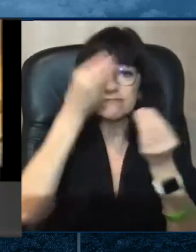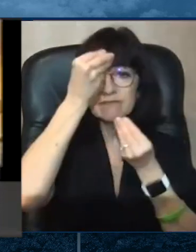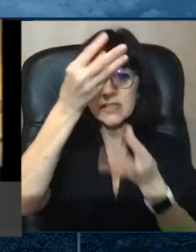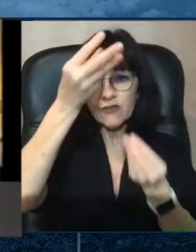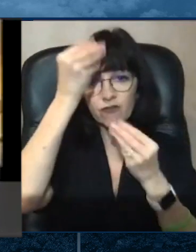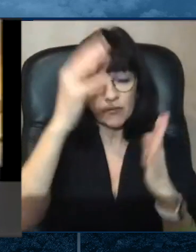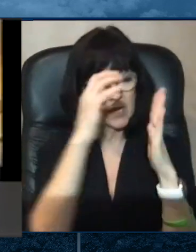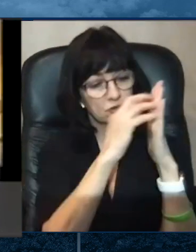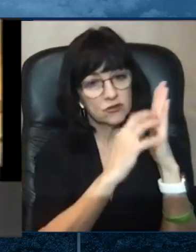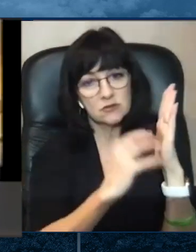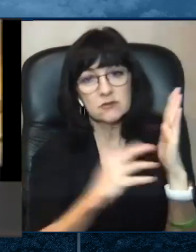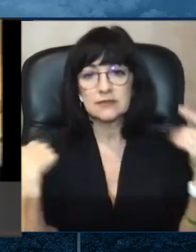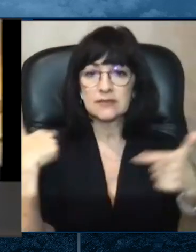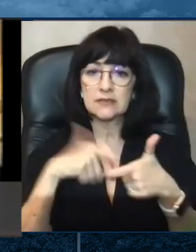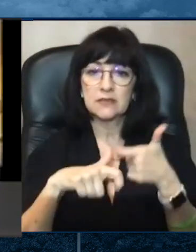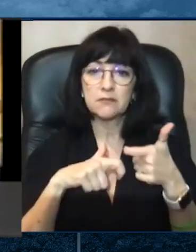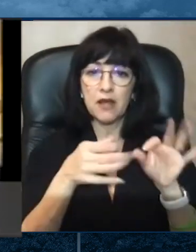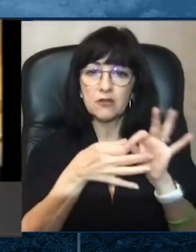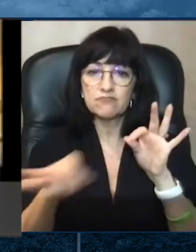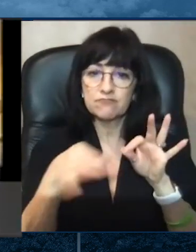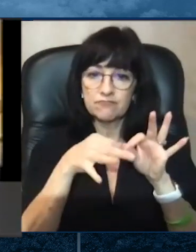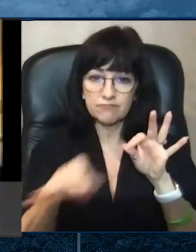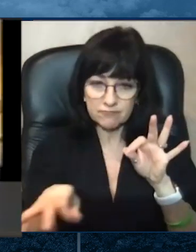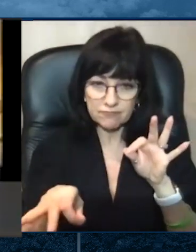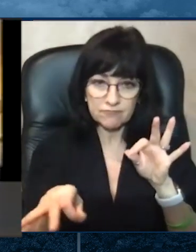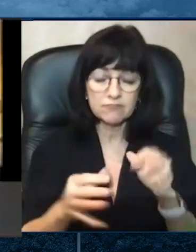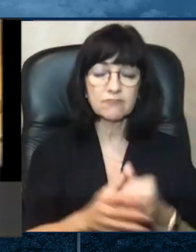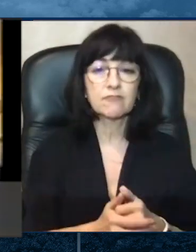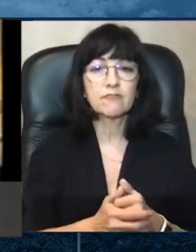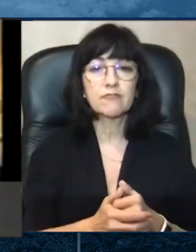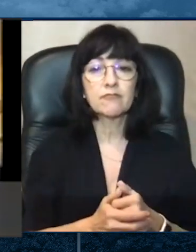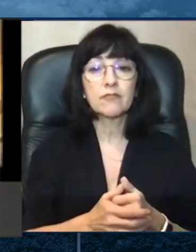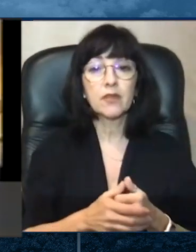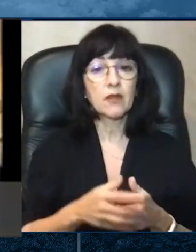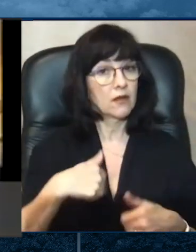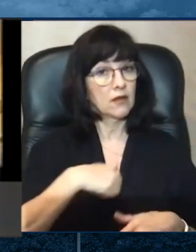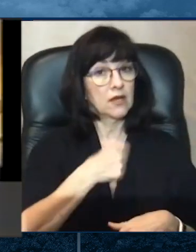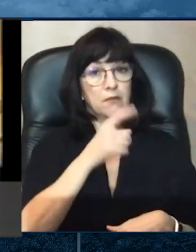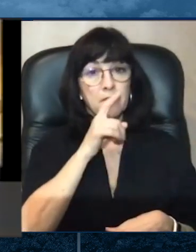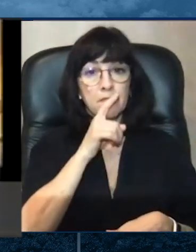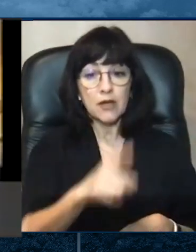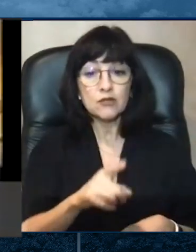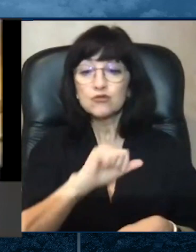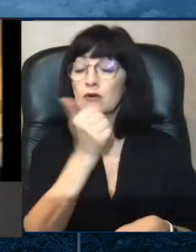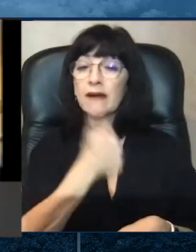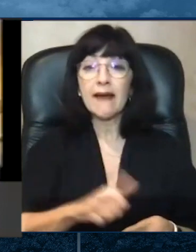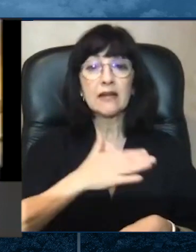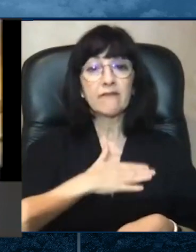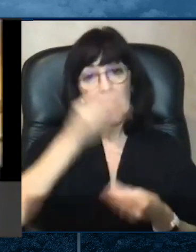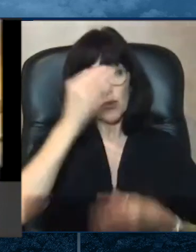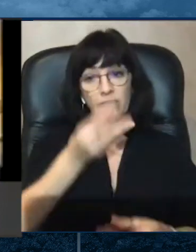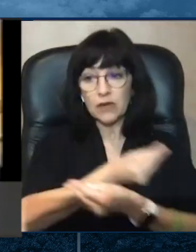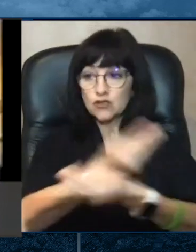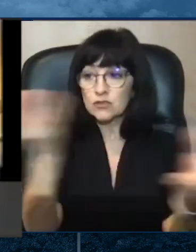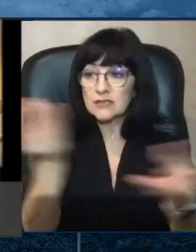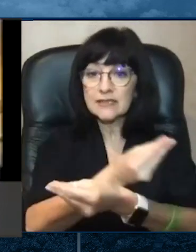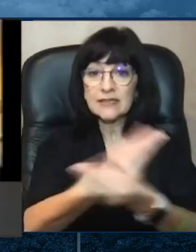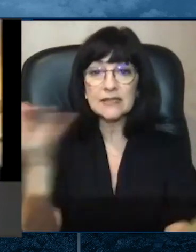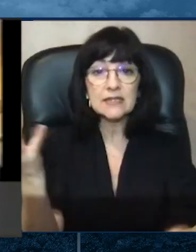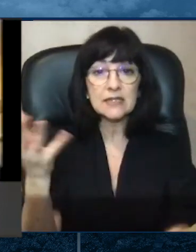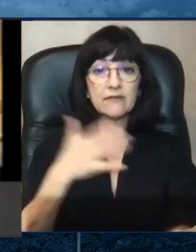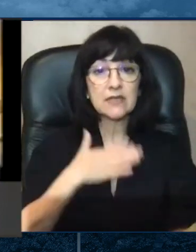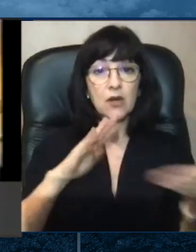times. We also make sure that any information for our community is in Spanish, and we place these materials